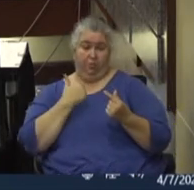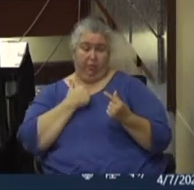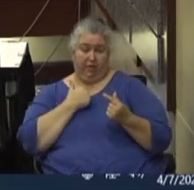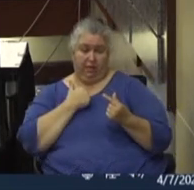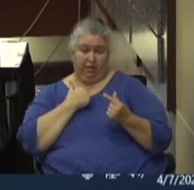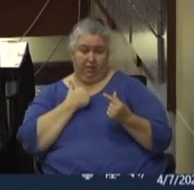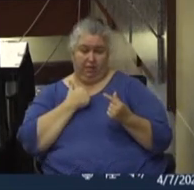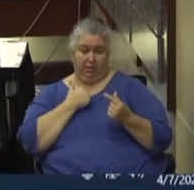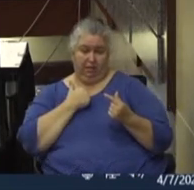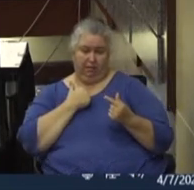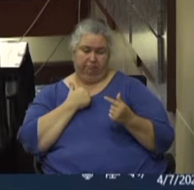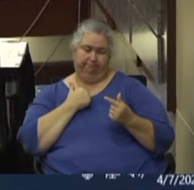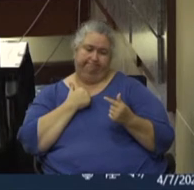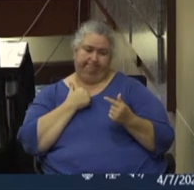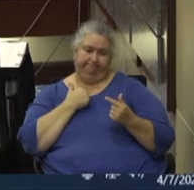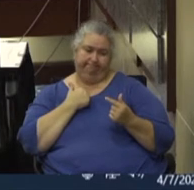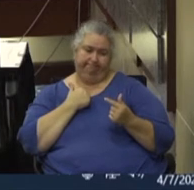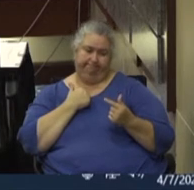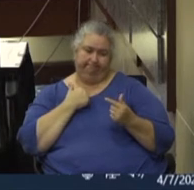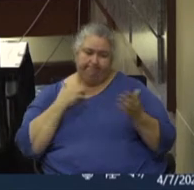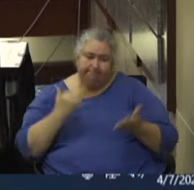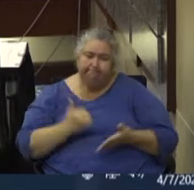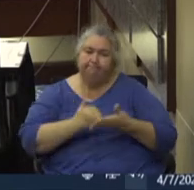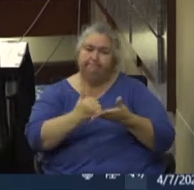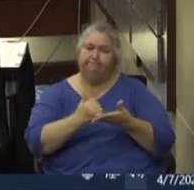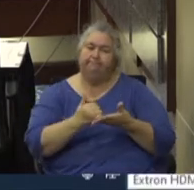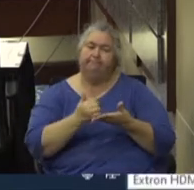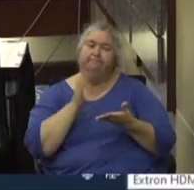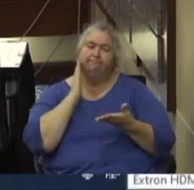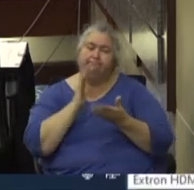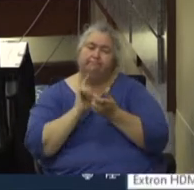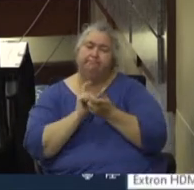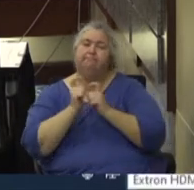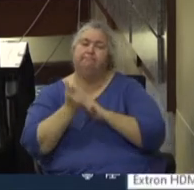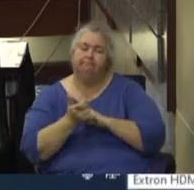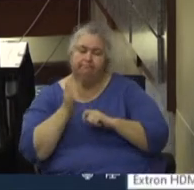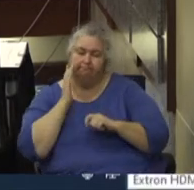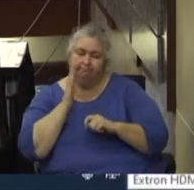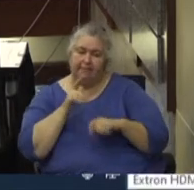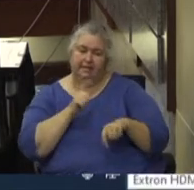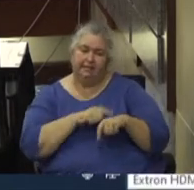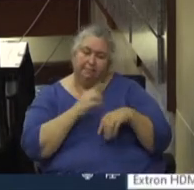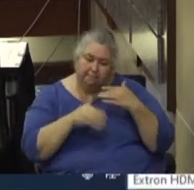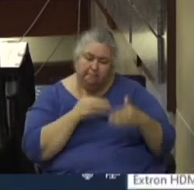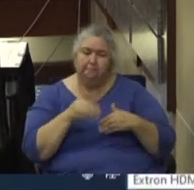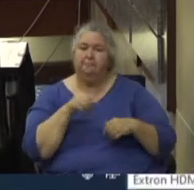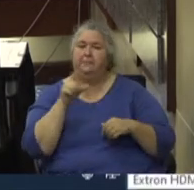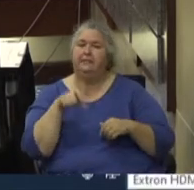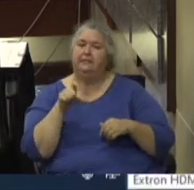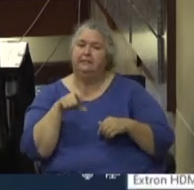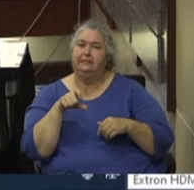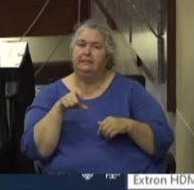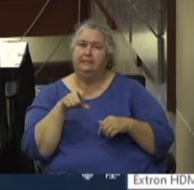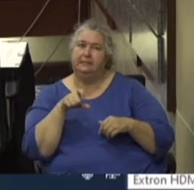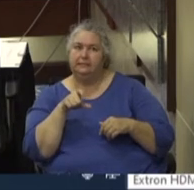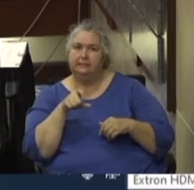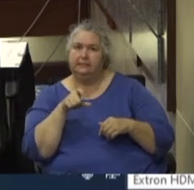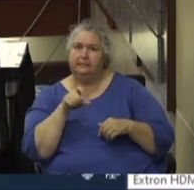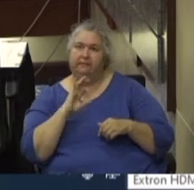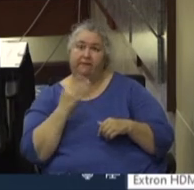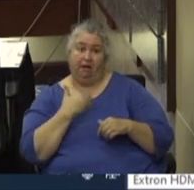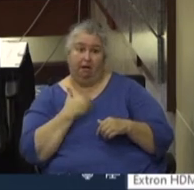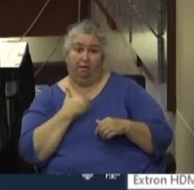uh, or shepherding really, it'll, it'll continue to evolve. Um, as the time goes by, the needs of, of, of our vulnerable